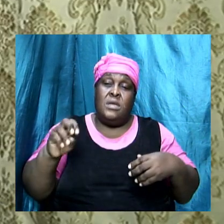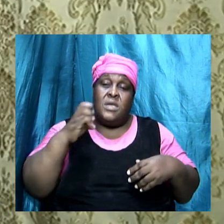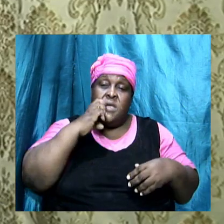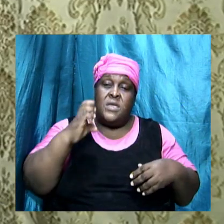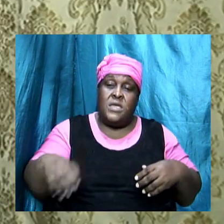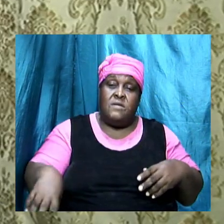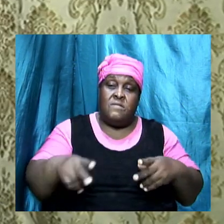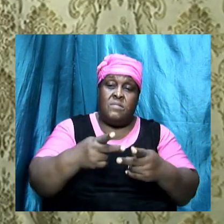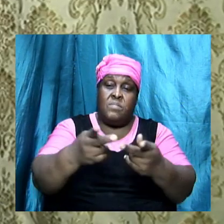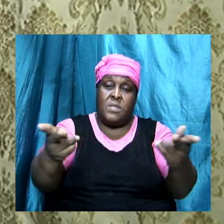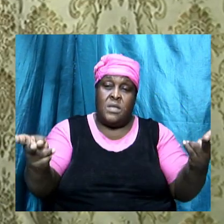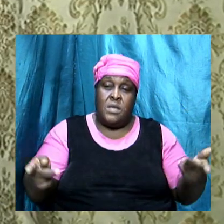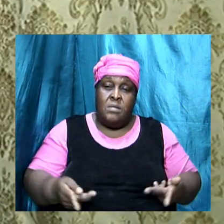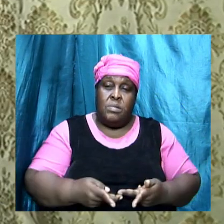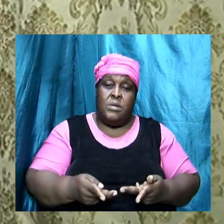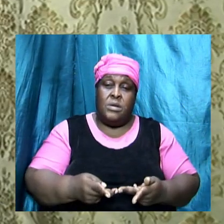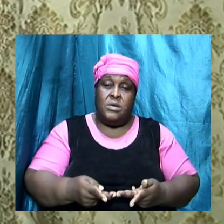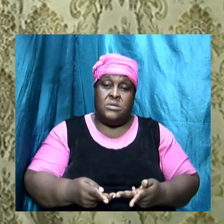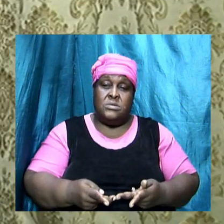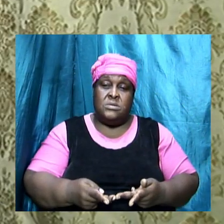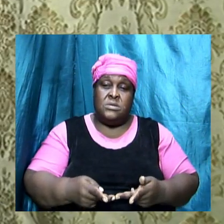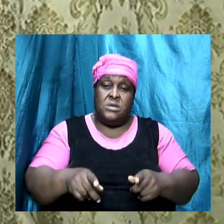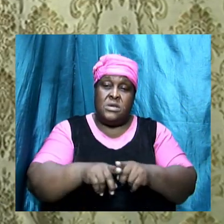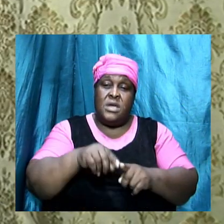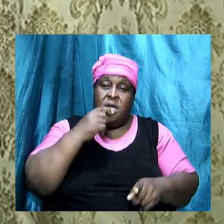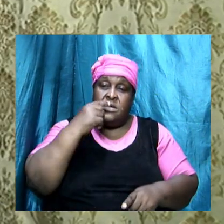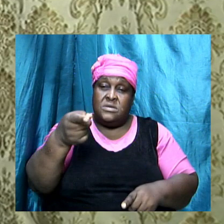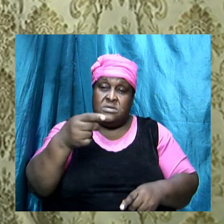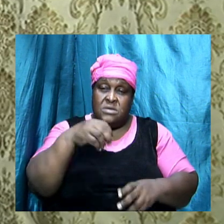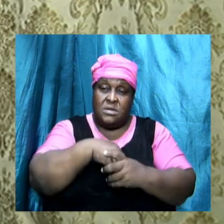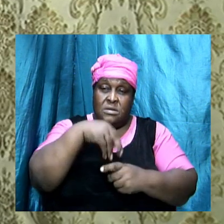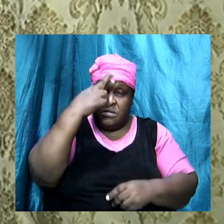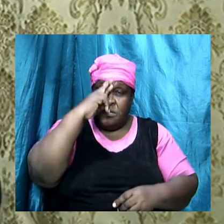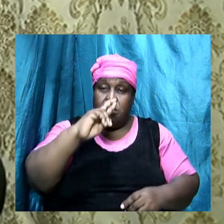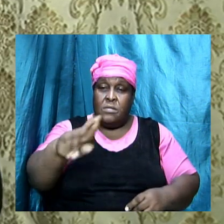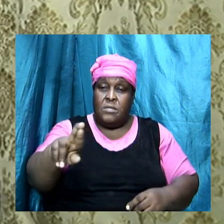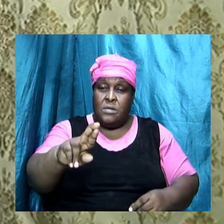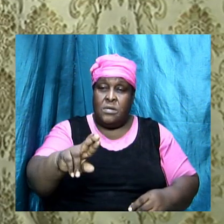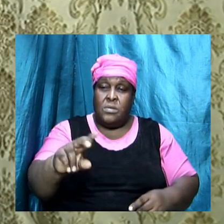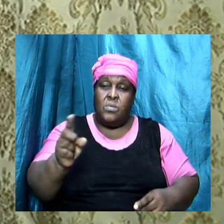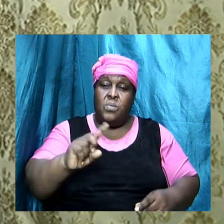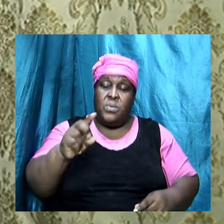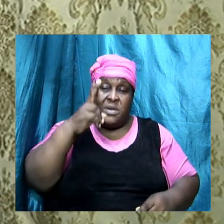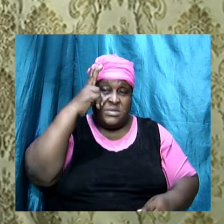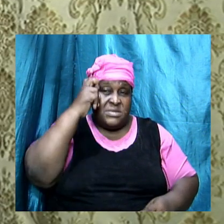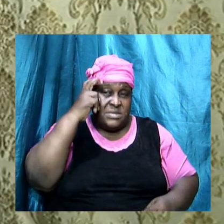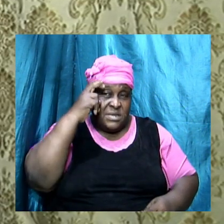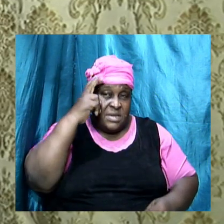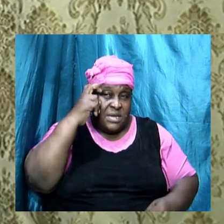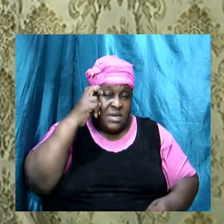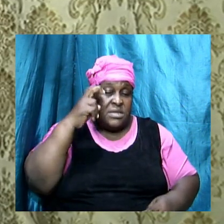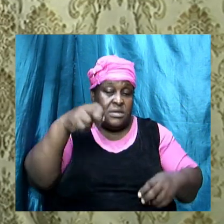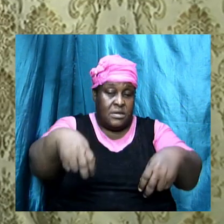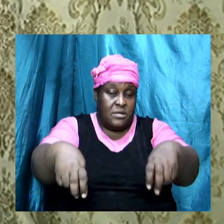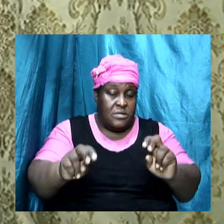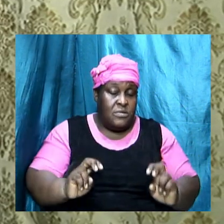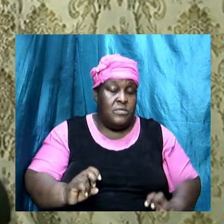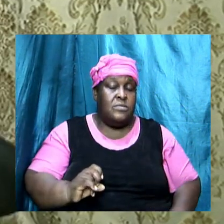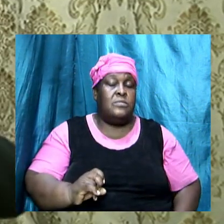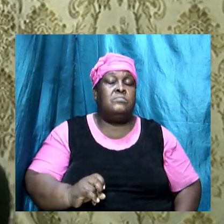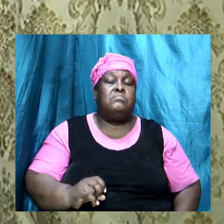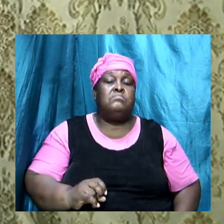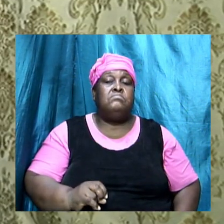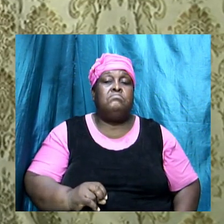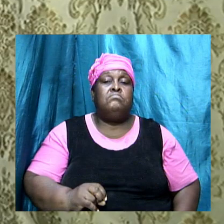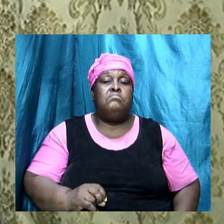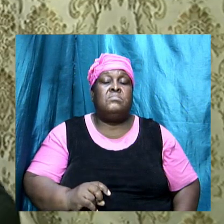place as it is referred to in revelations 2 verse 13 it says where Satan throne is so